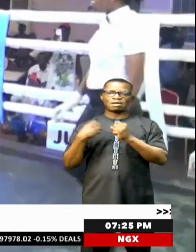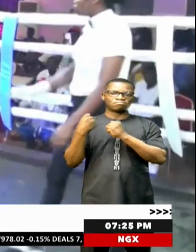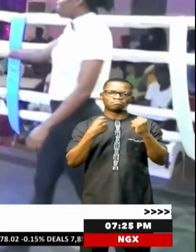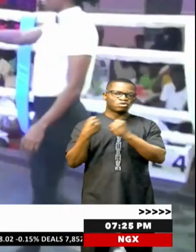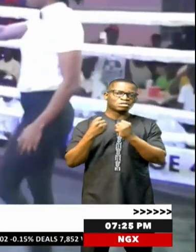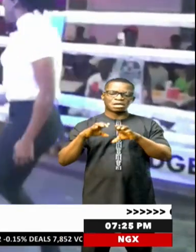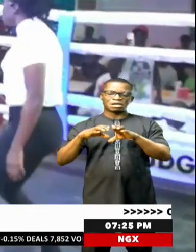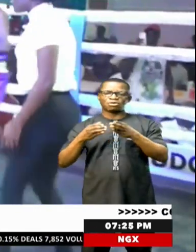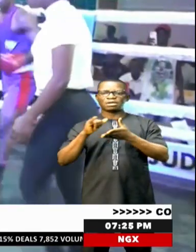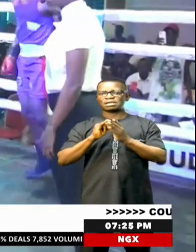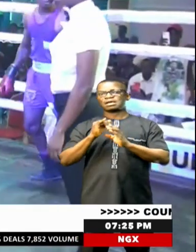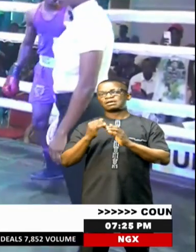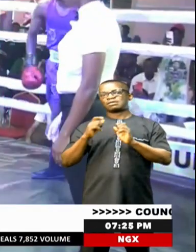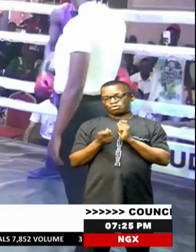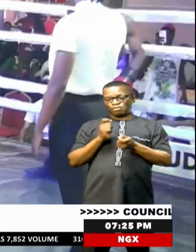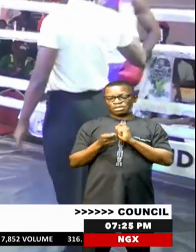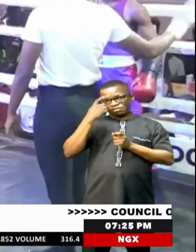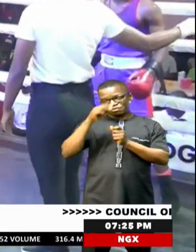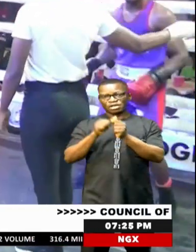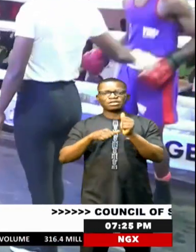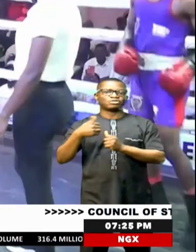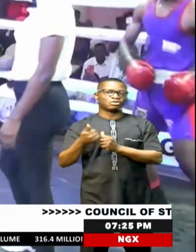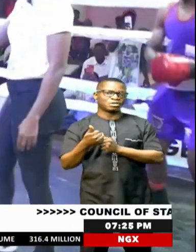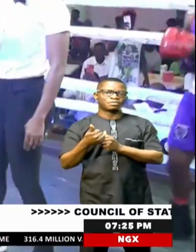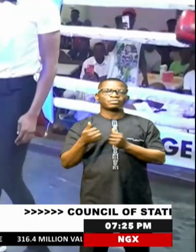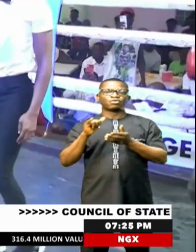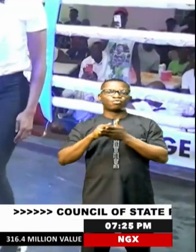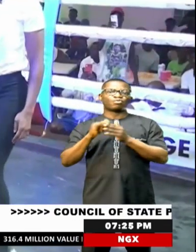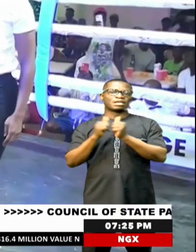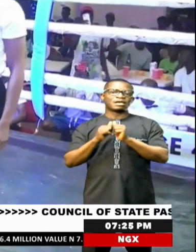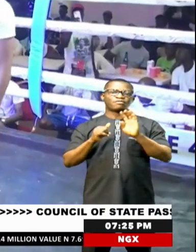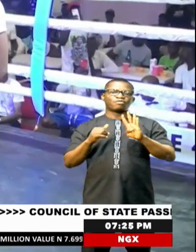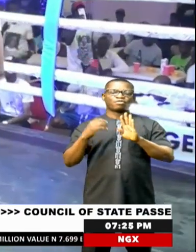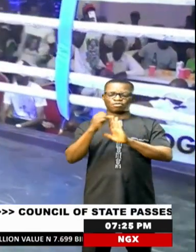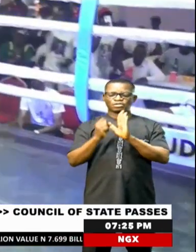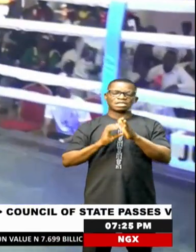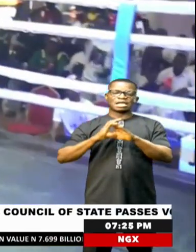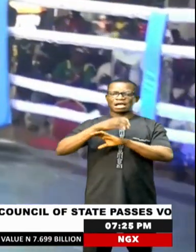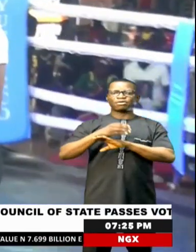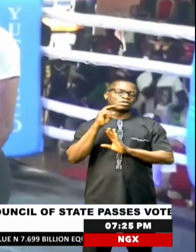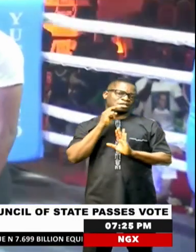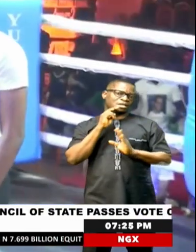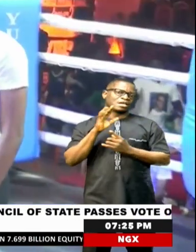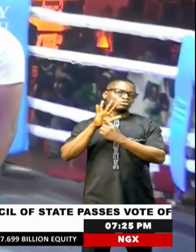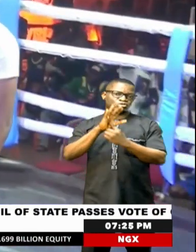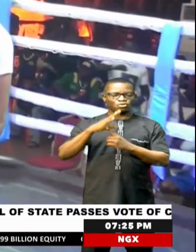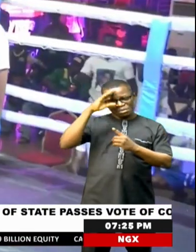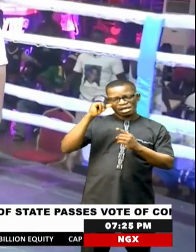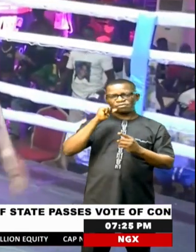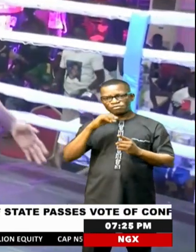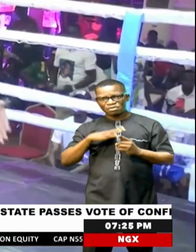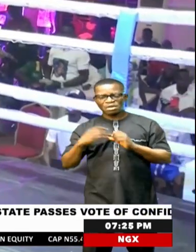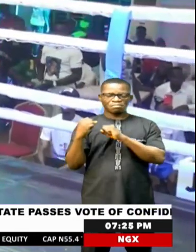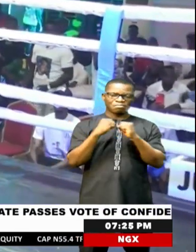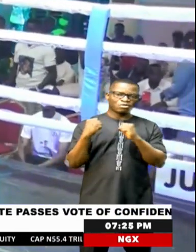in 572 bouts for the season. Season 2 will see the league go to 12 states across the federation, showcasing male and female boxers